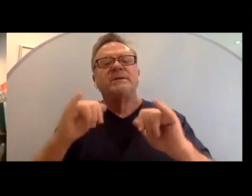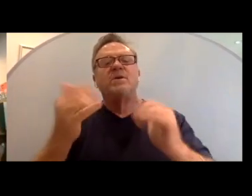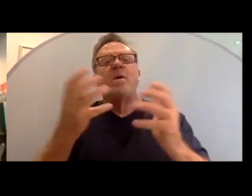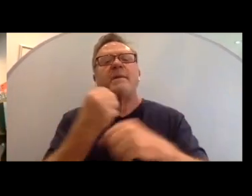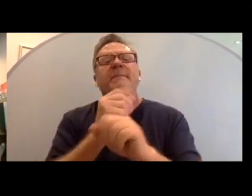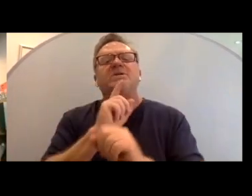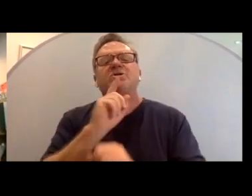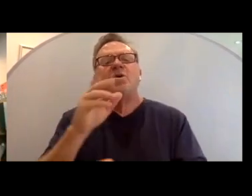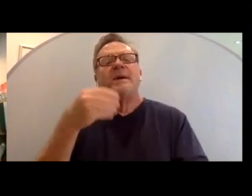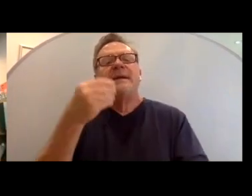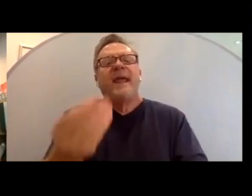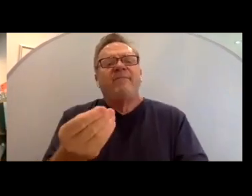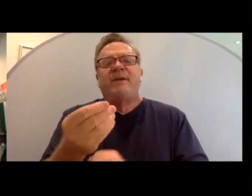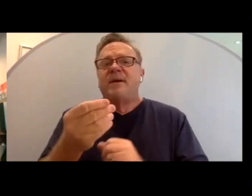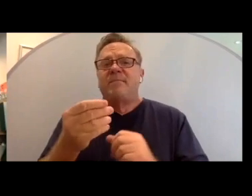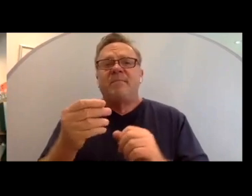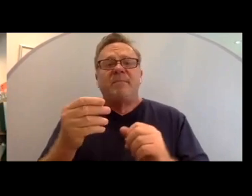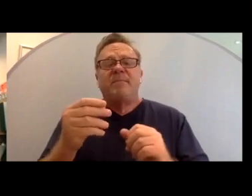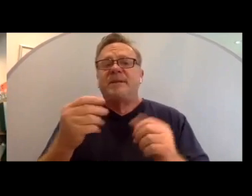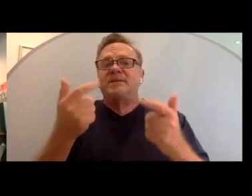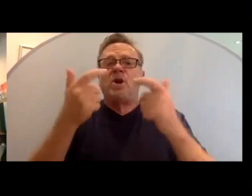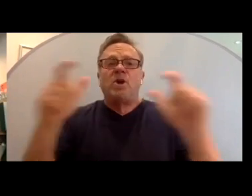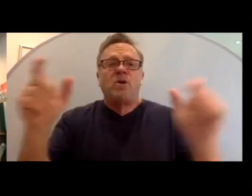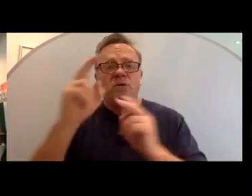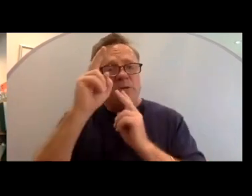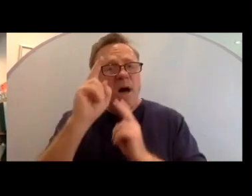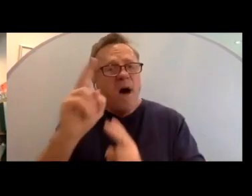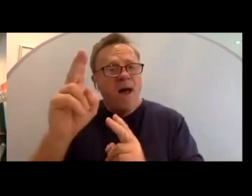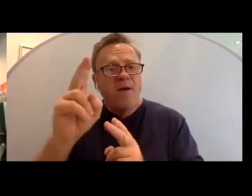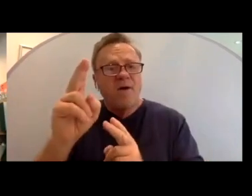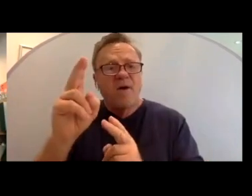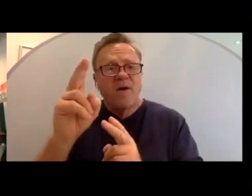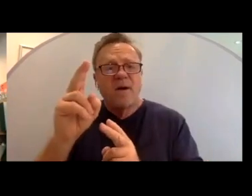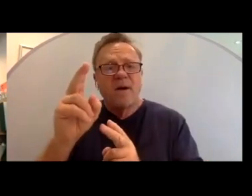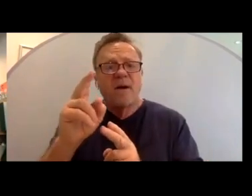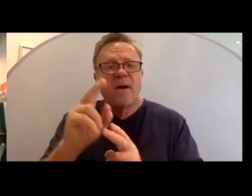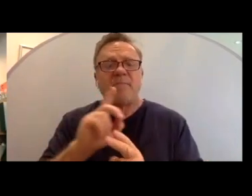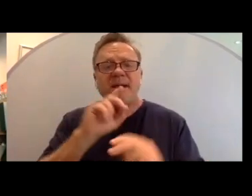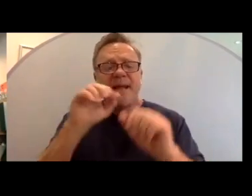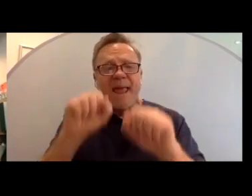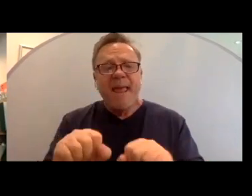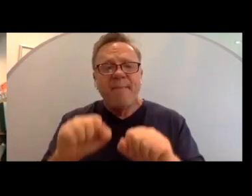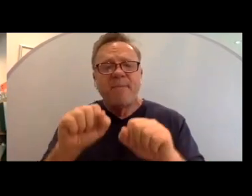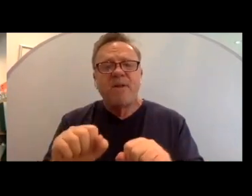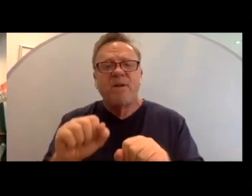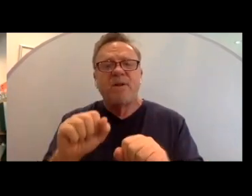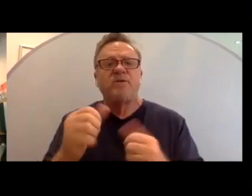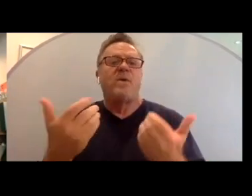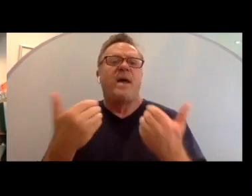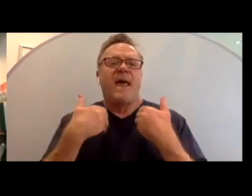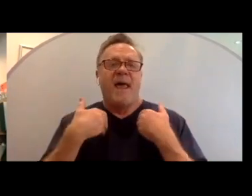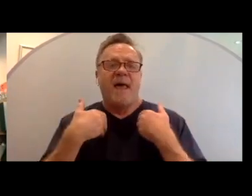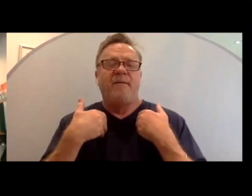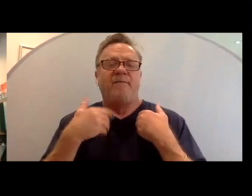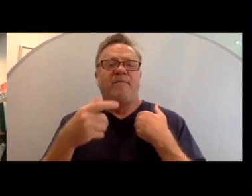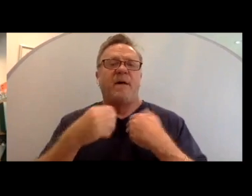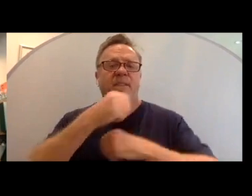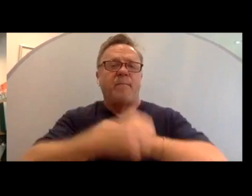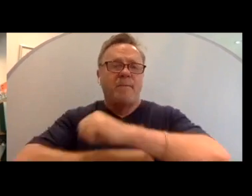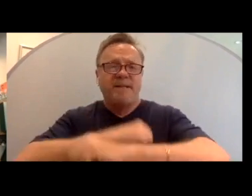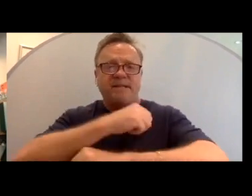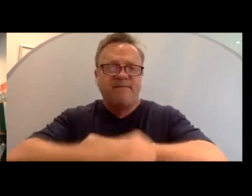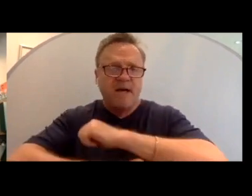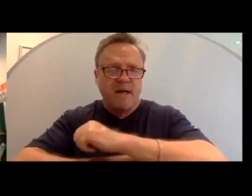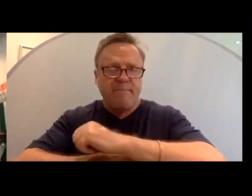that we gave him the tremendous honor of being able to have this bar mitzvah.